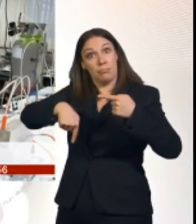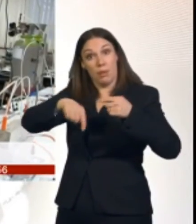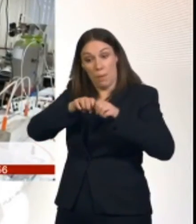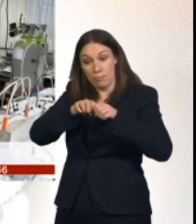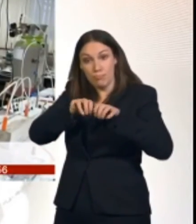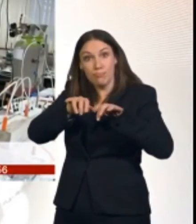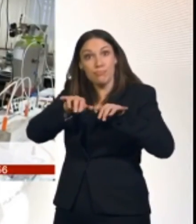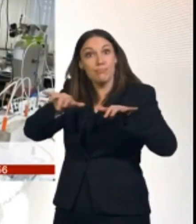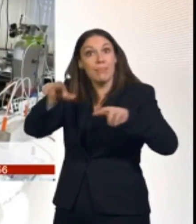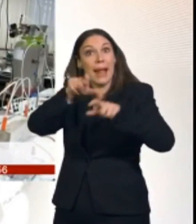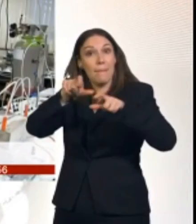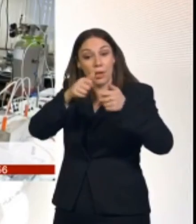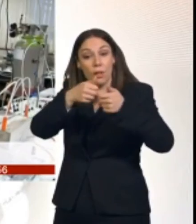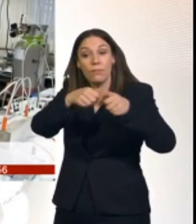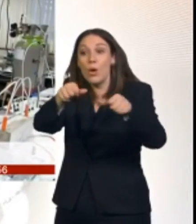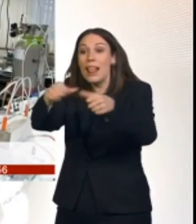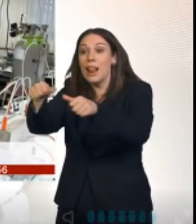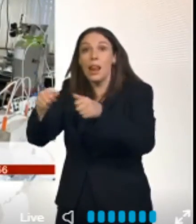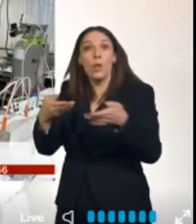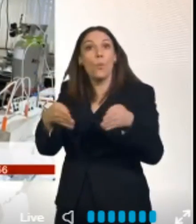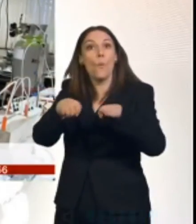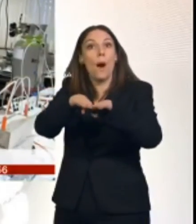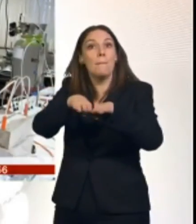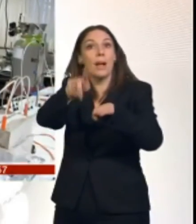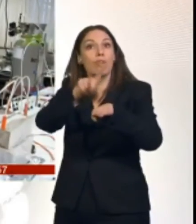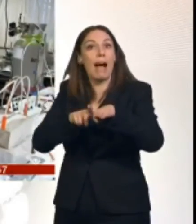healing agent comes out, and it just seals the crack. And then you see it's only one.